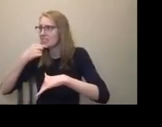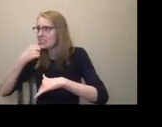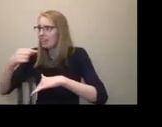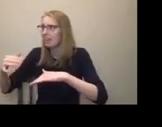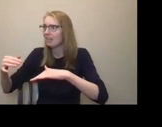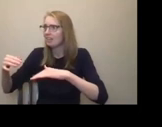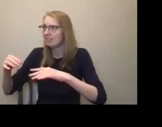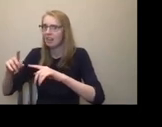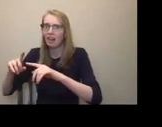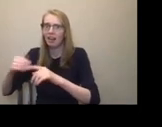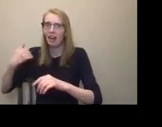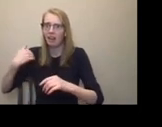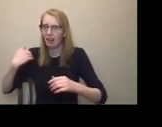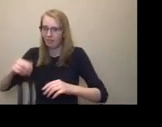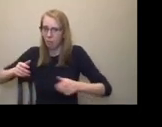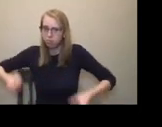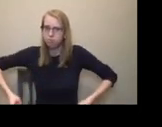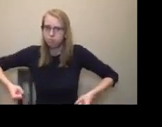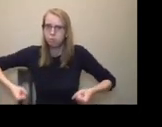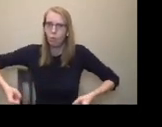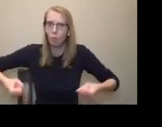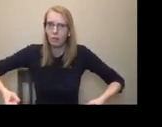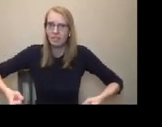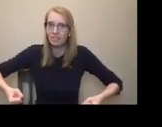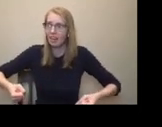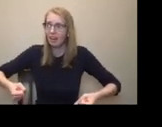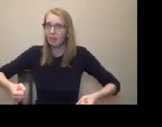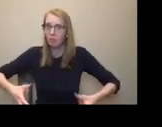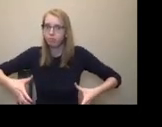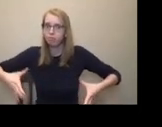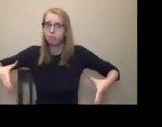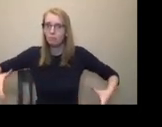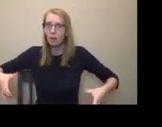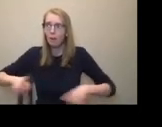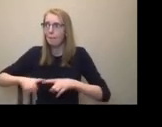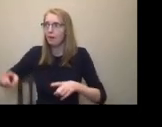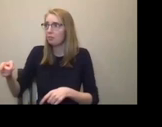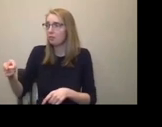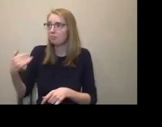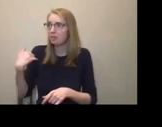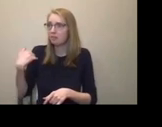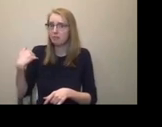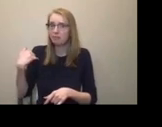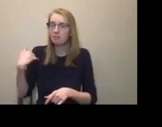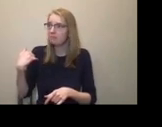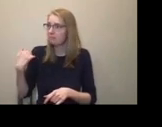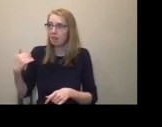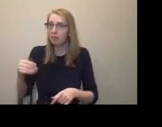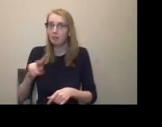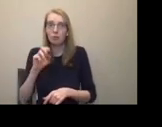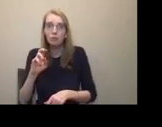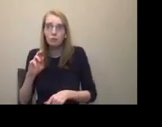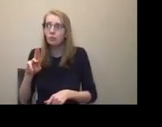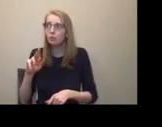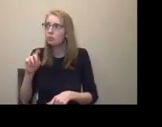So we call this the aesthetics of real versus imaginary bodies. So access is, here you go, come and be a